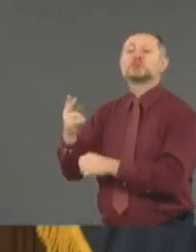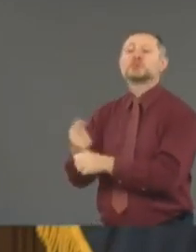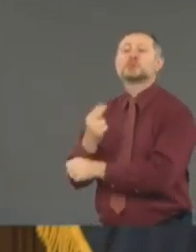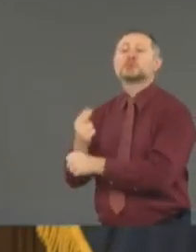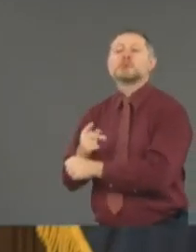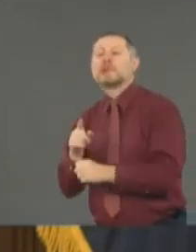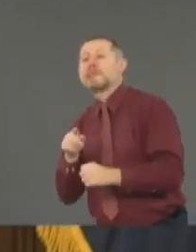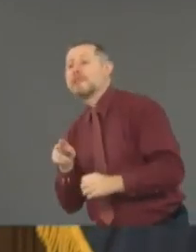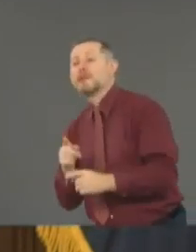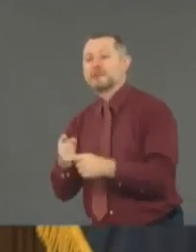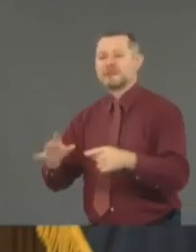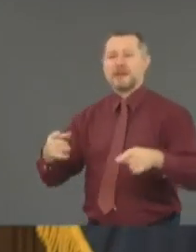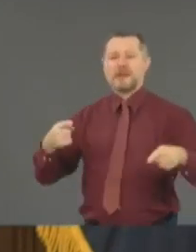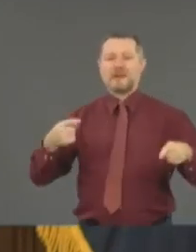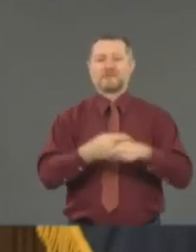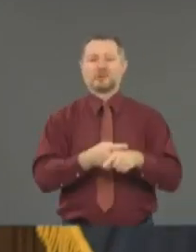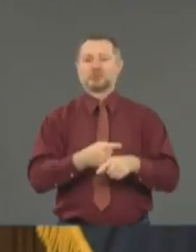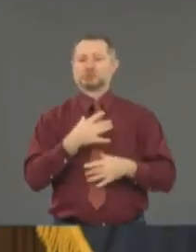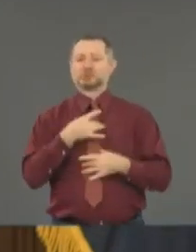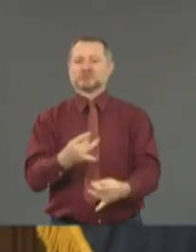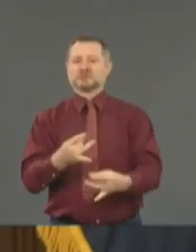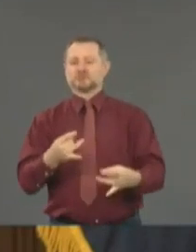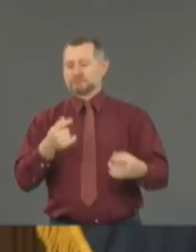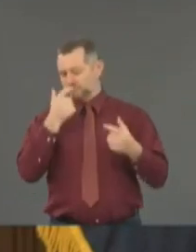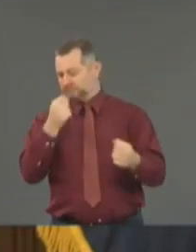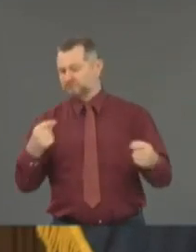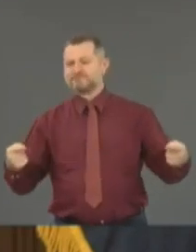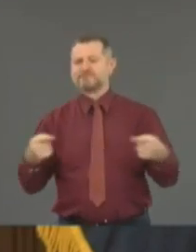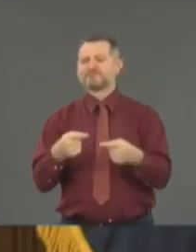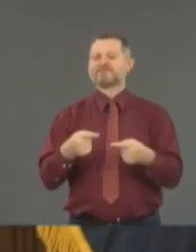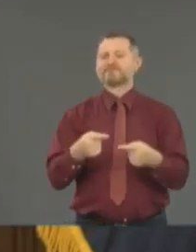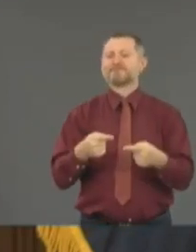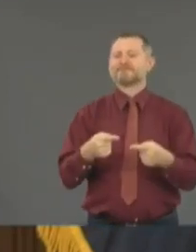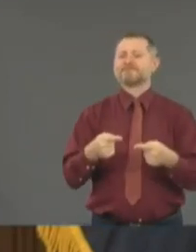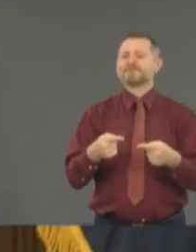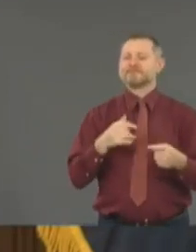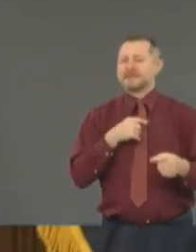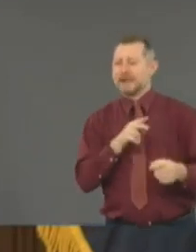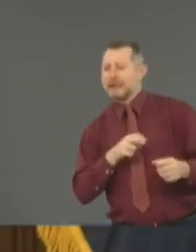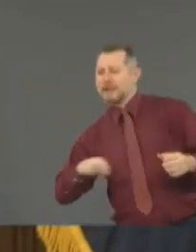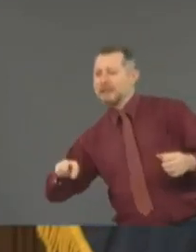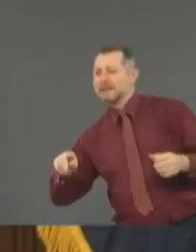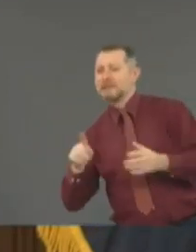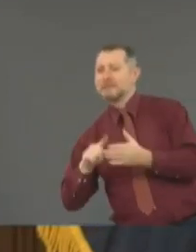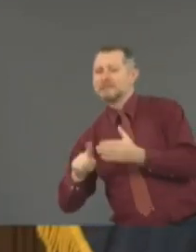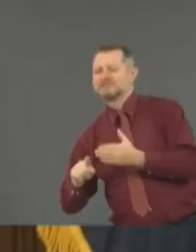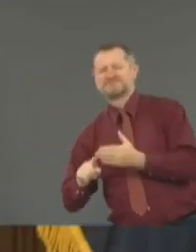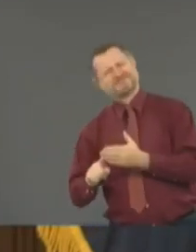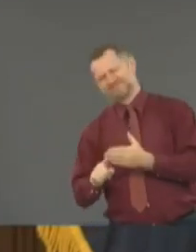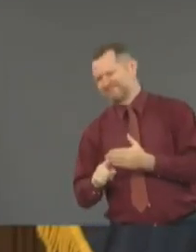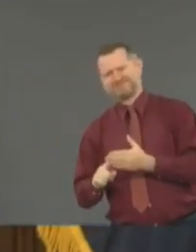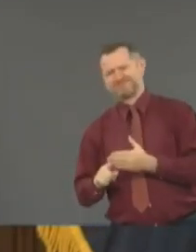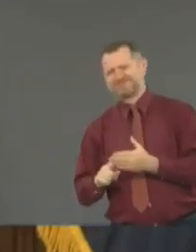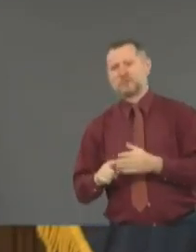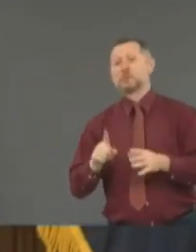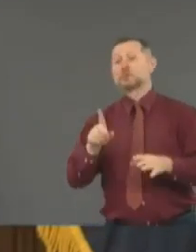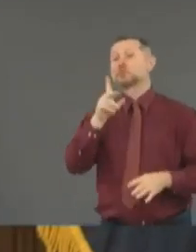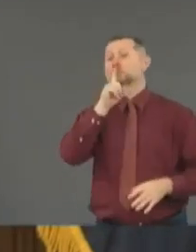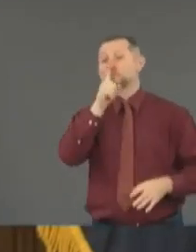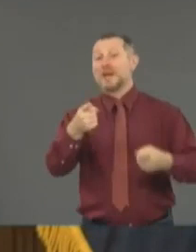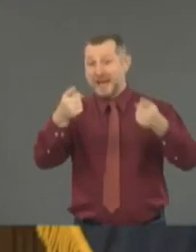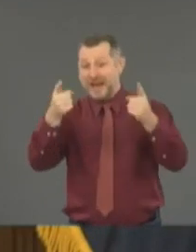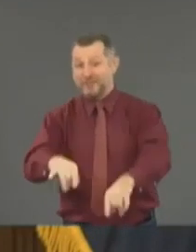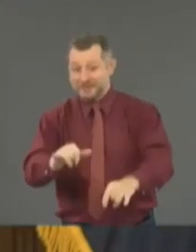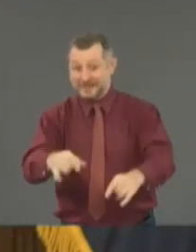works on two levels, the reality of a conflict of interest or the perception of a conflict of